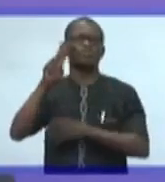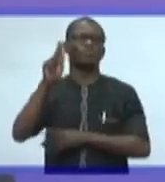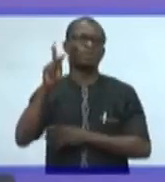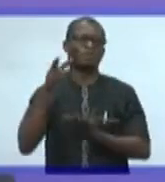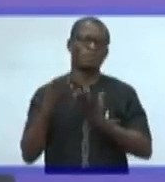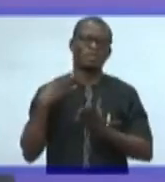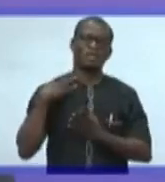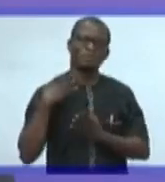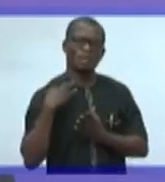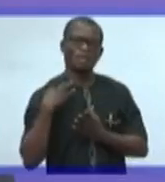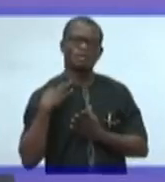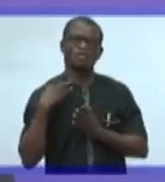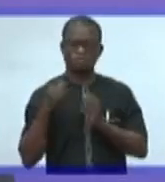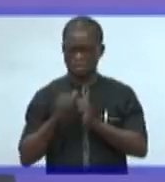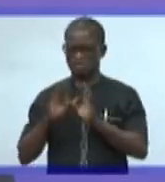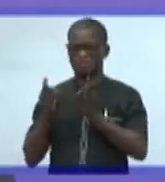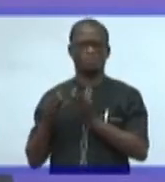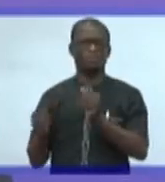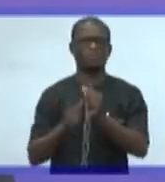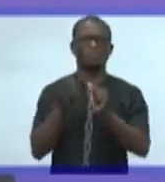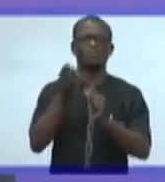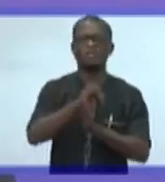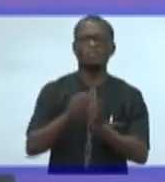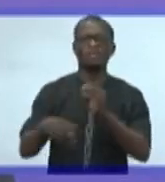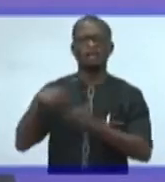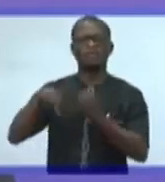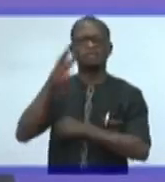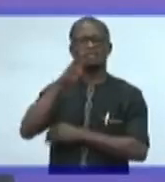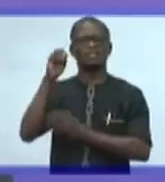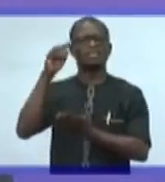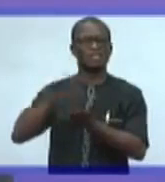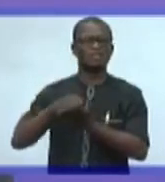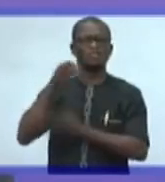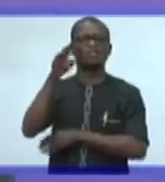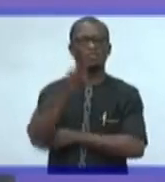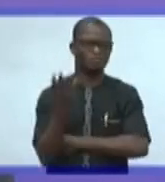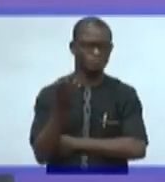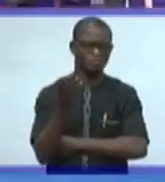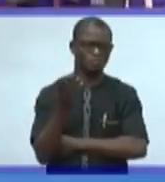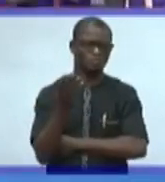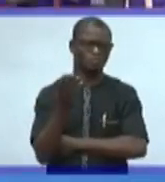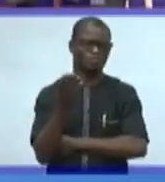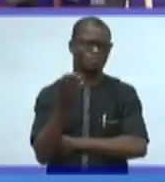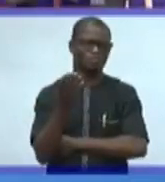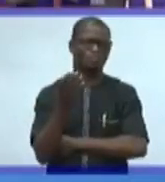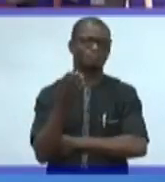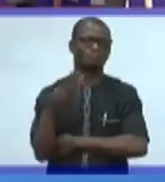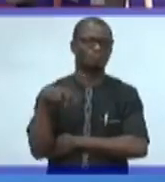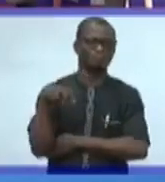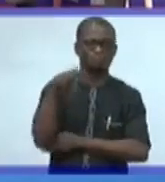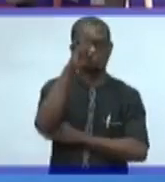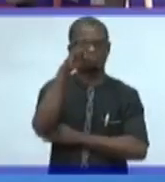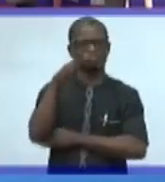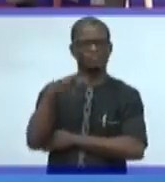they applied for and their family that went with them, almost 50,000 of them had application that